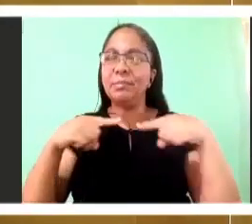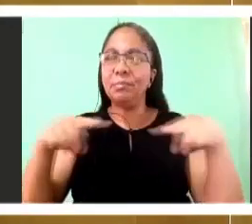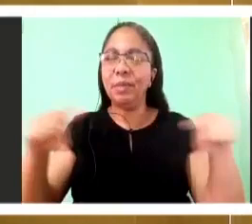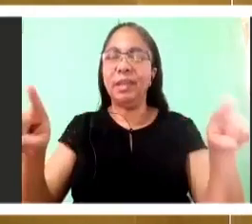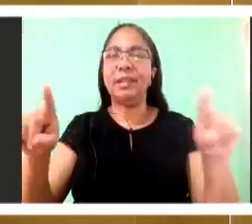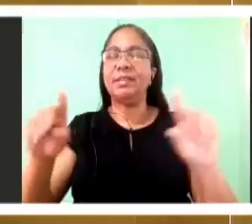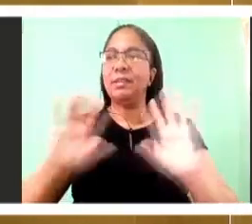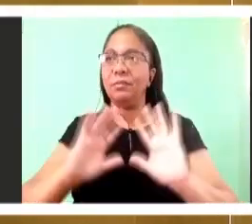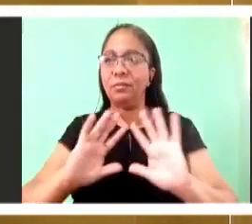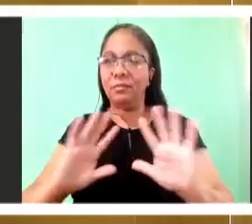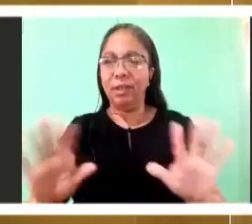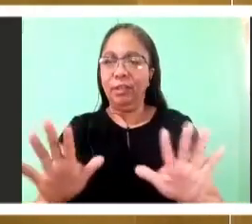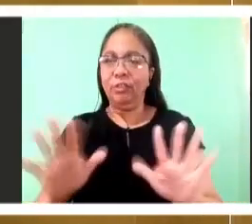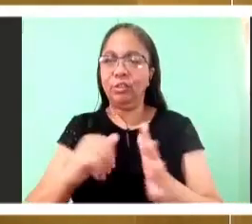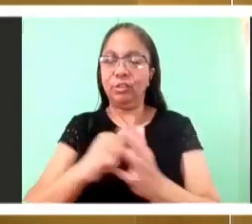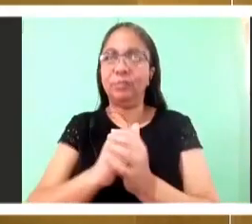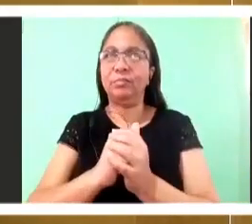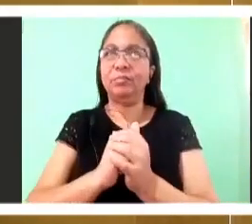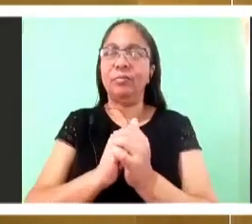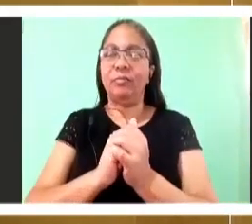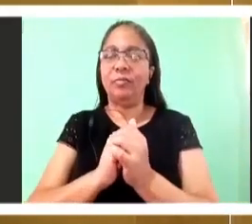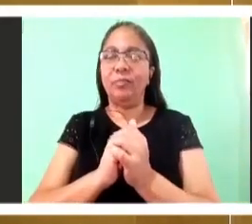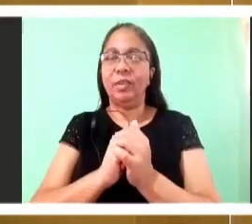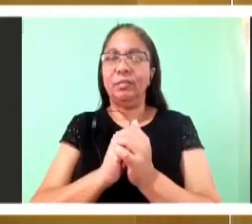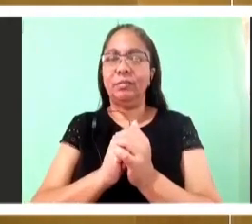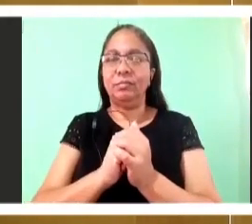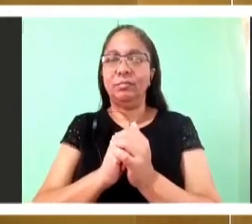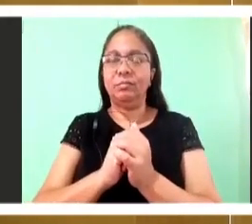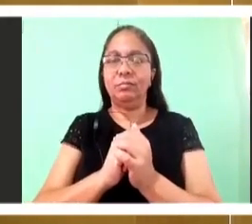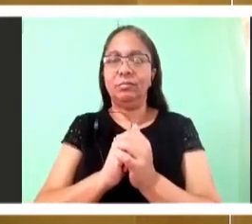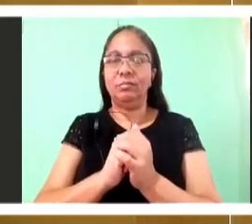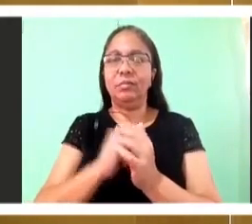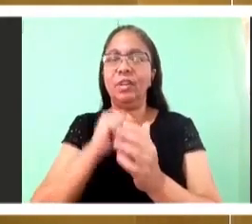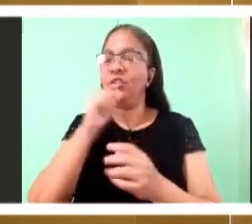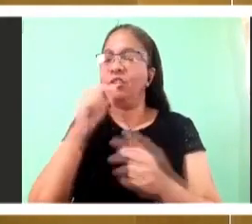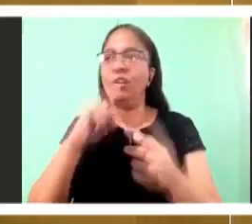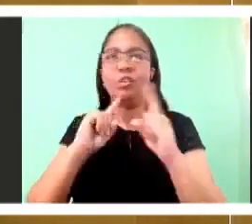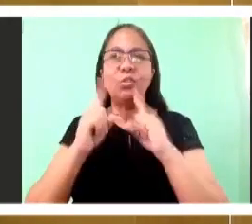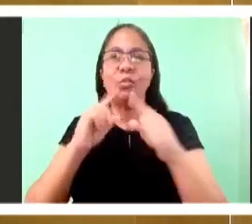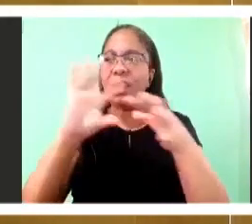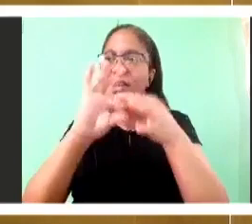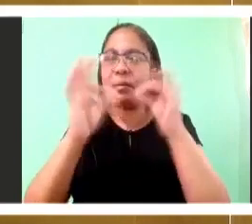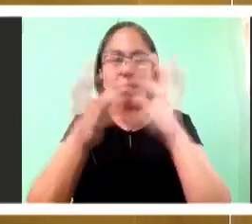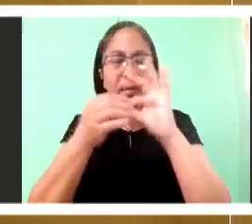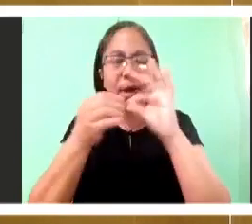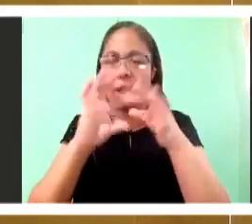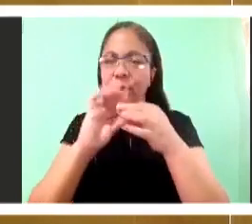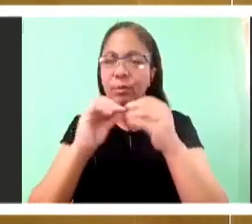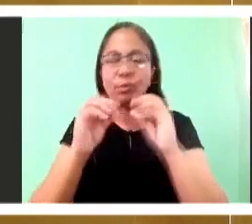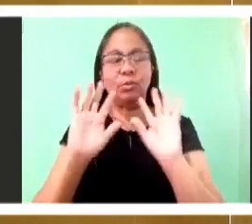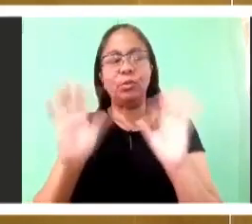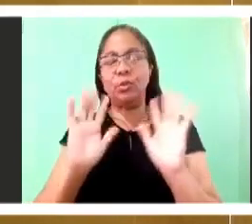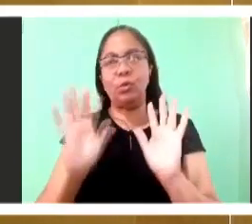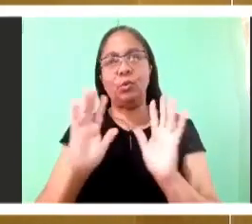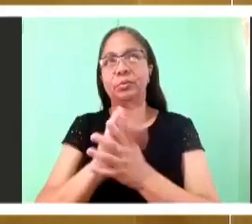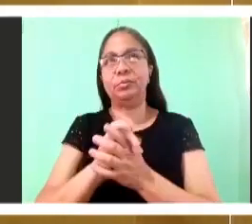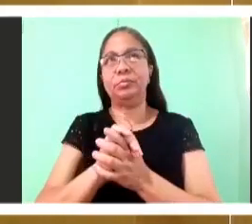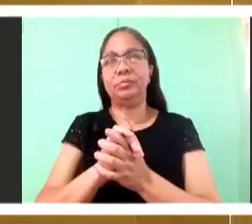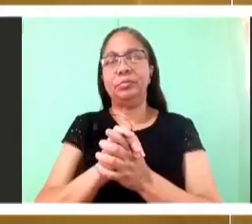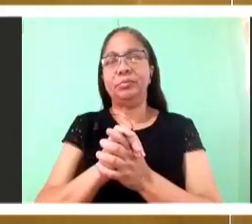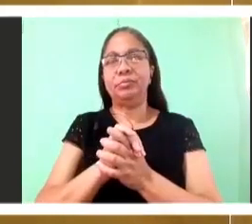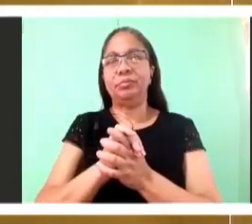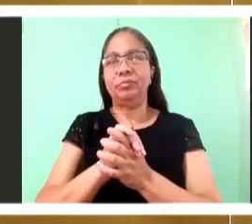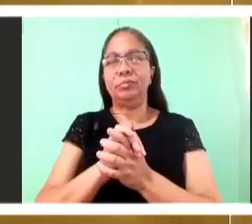doesn't do that at all. He takes the ante and he yups it a lot. And let's follow him through his